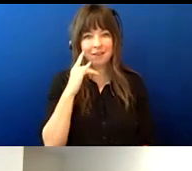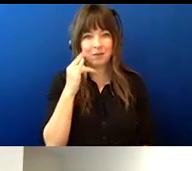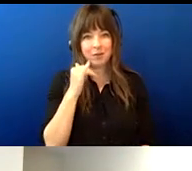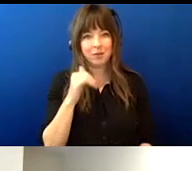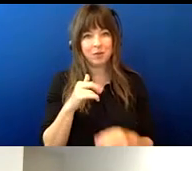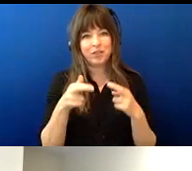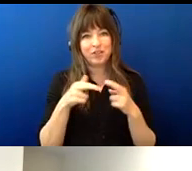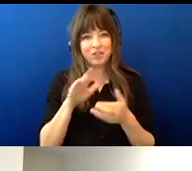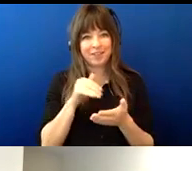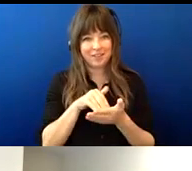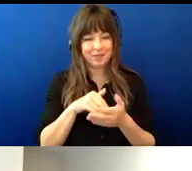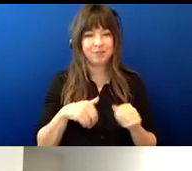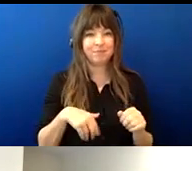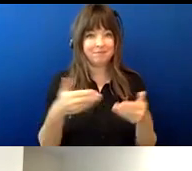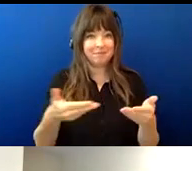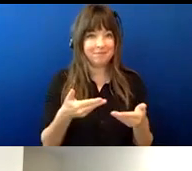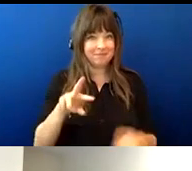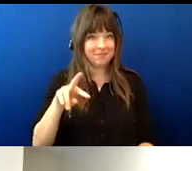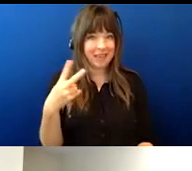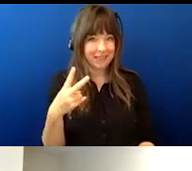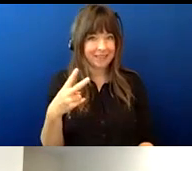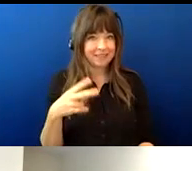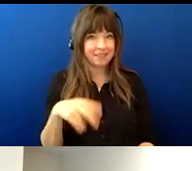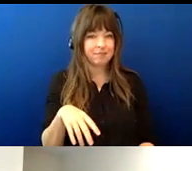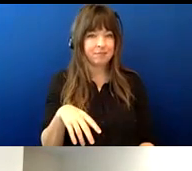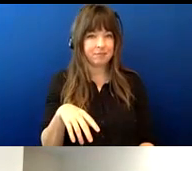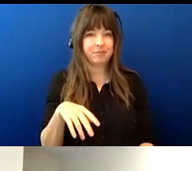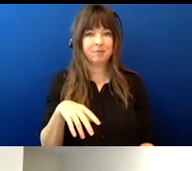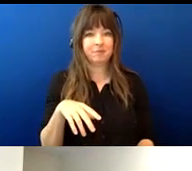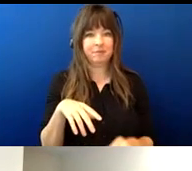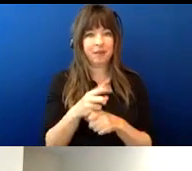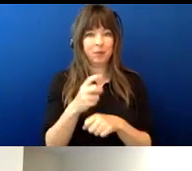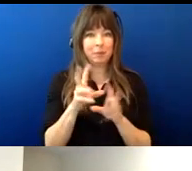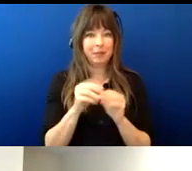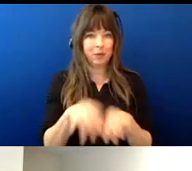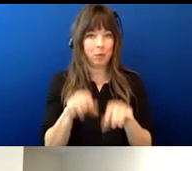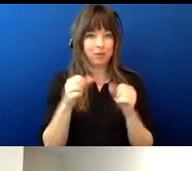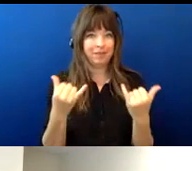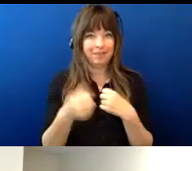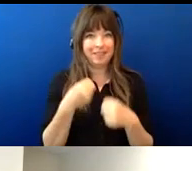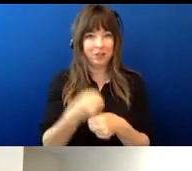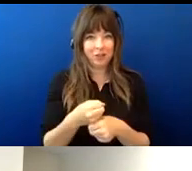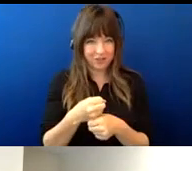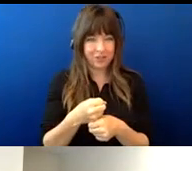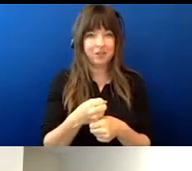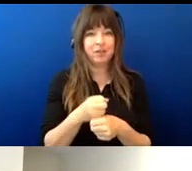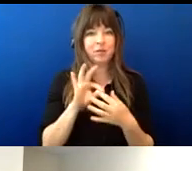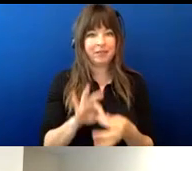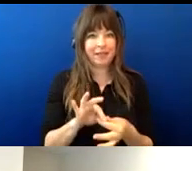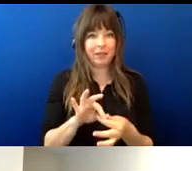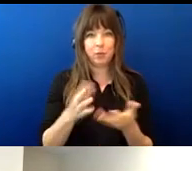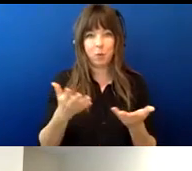you to our second um of two uh annual meetings that we're hosting this year uh related to our pos data